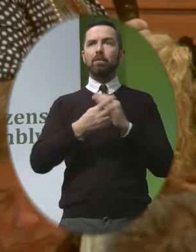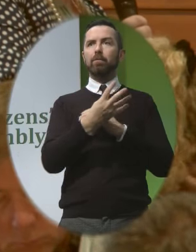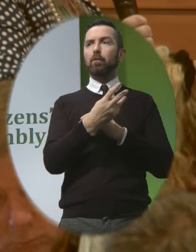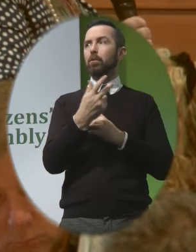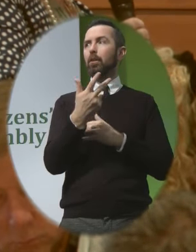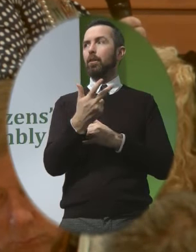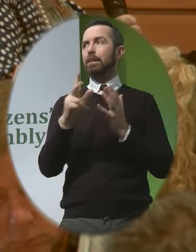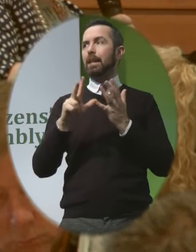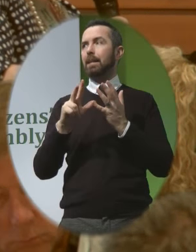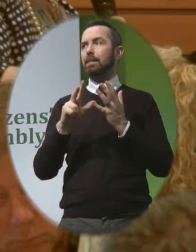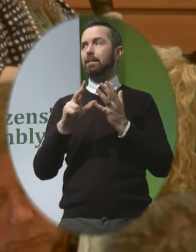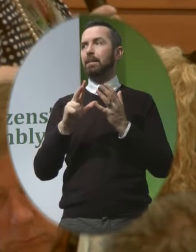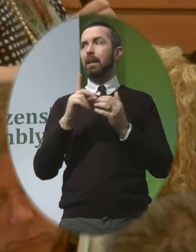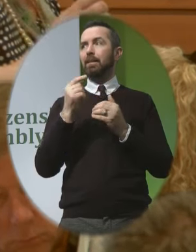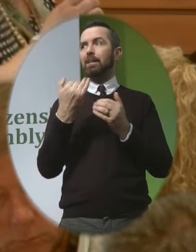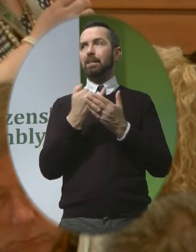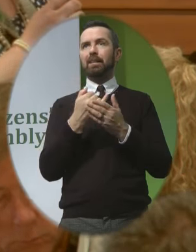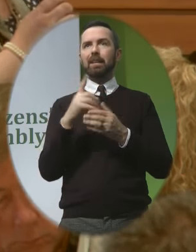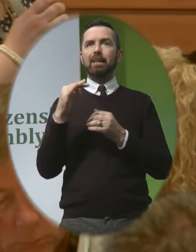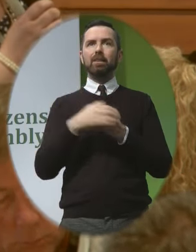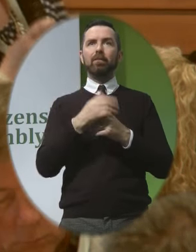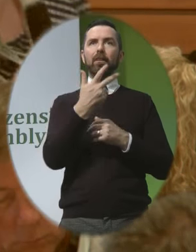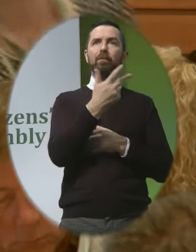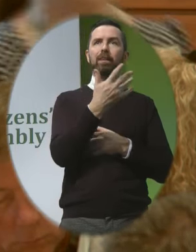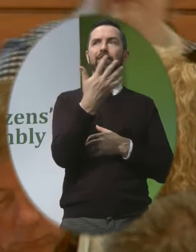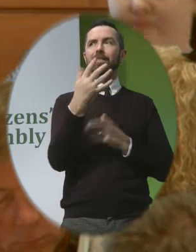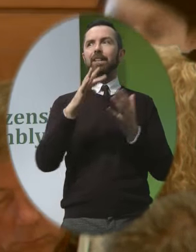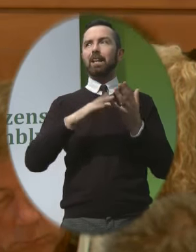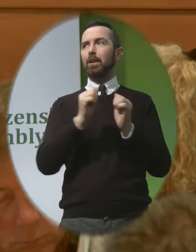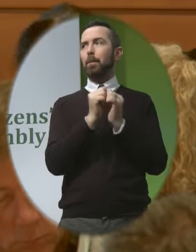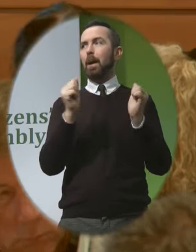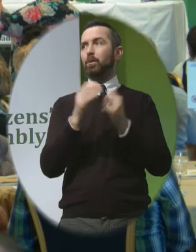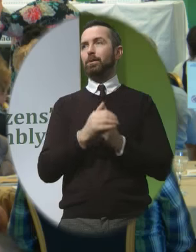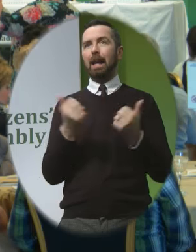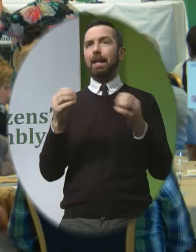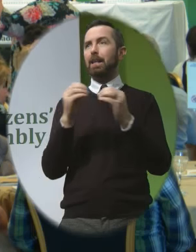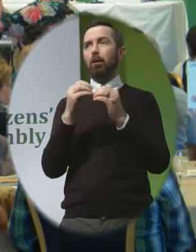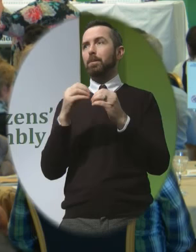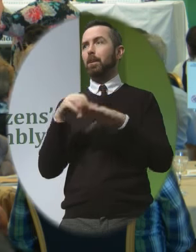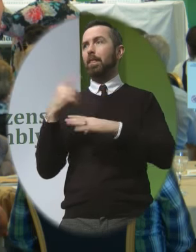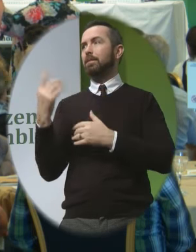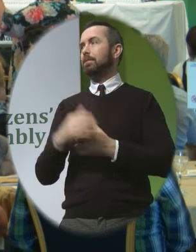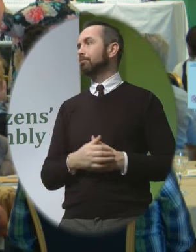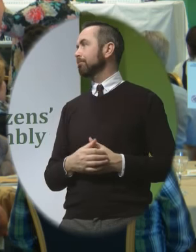Which is a standalone deficit of £359 Would you like to make a comment on that?